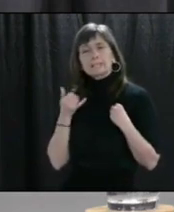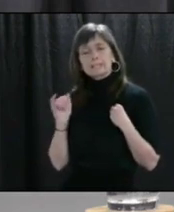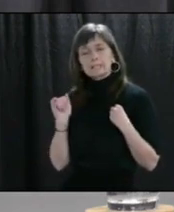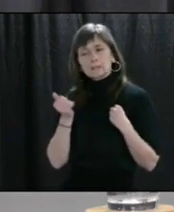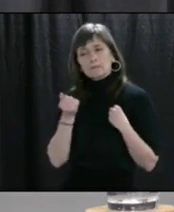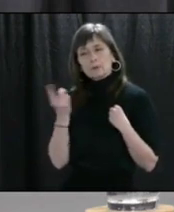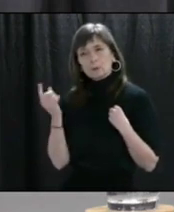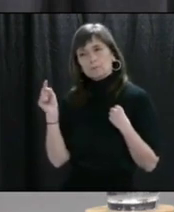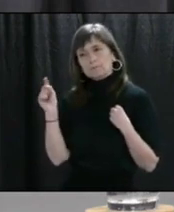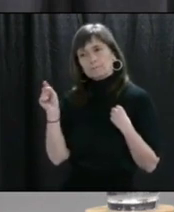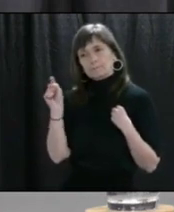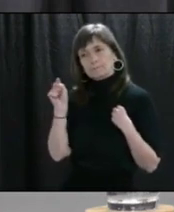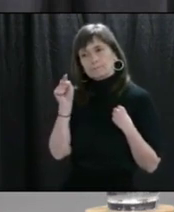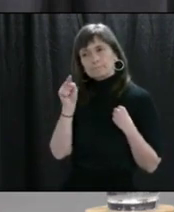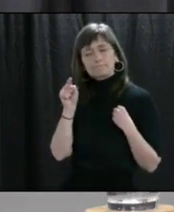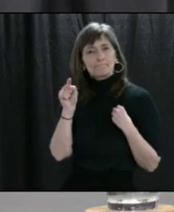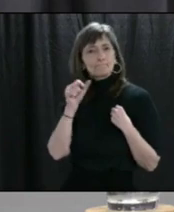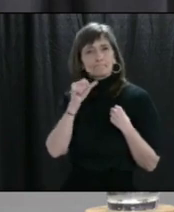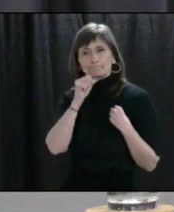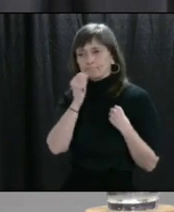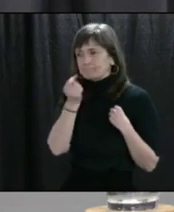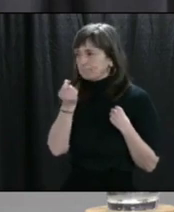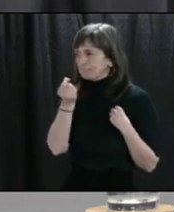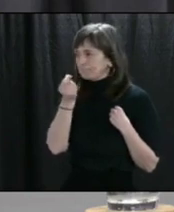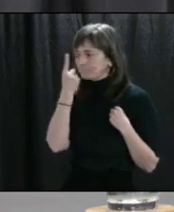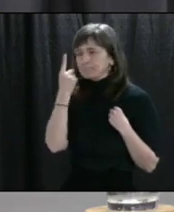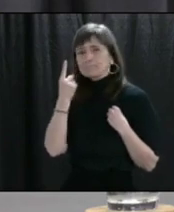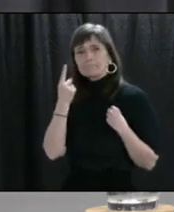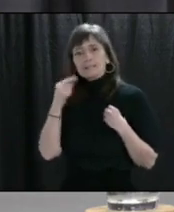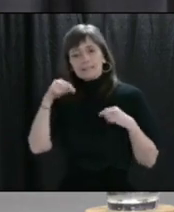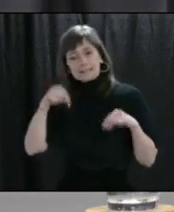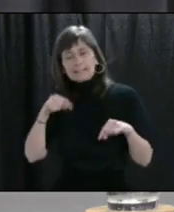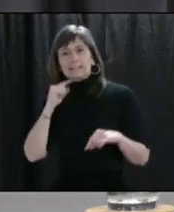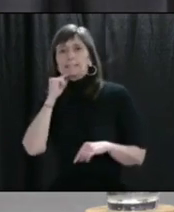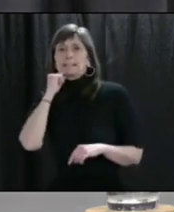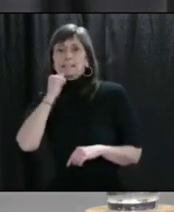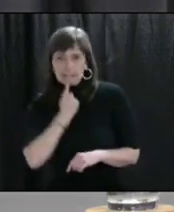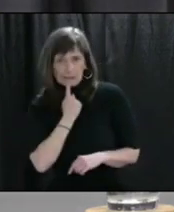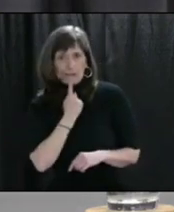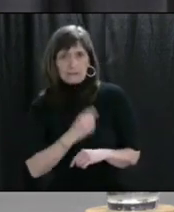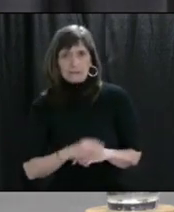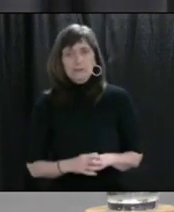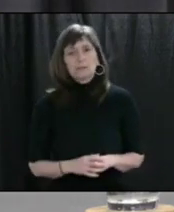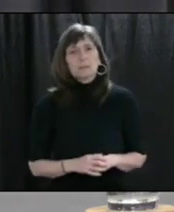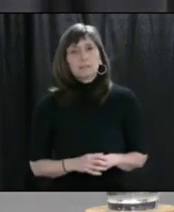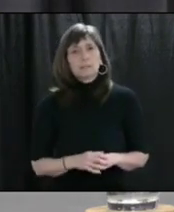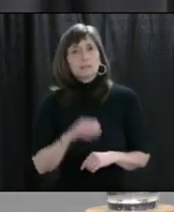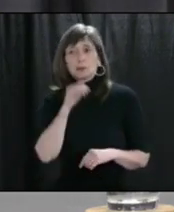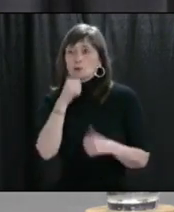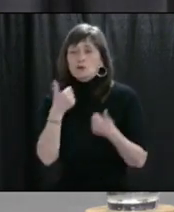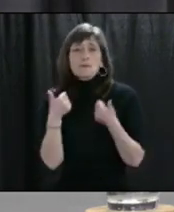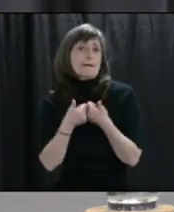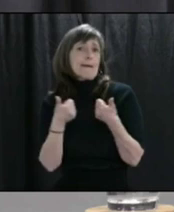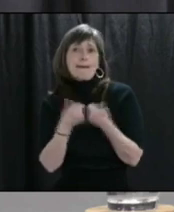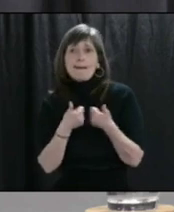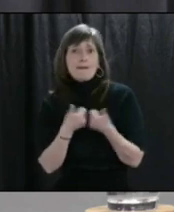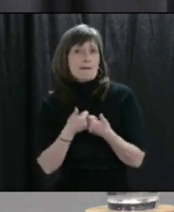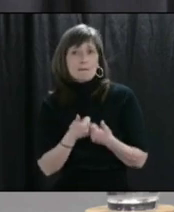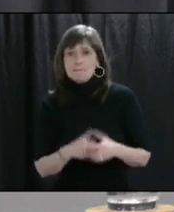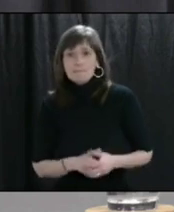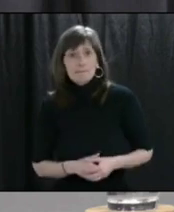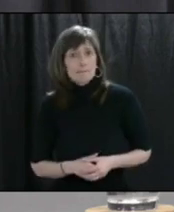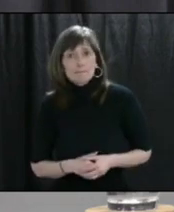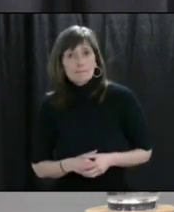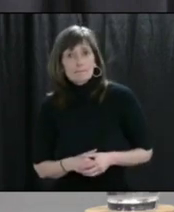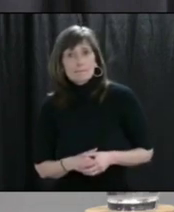who really have not grasped the gravity of this situation. This is not a game. You need